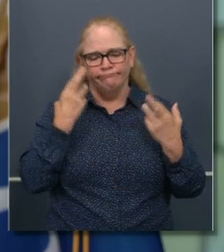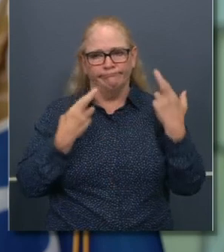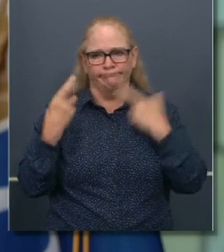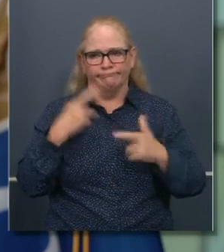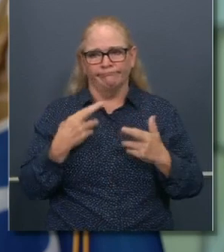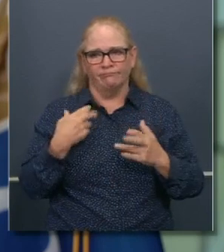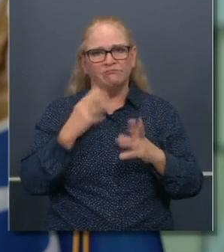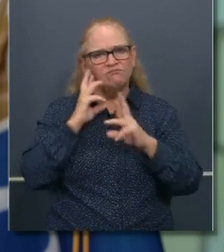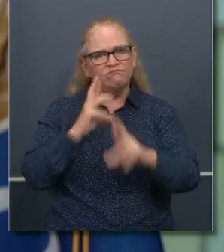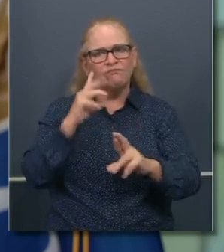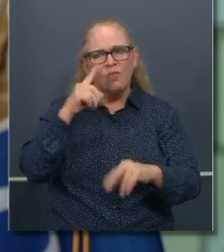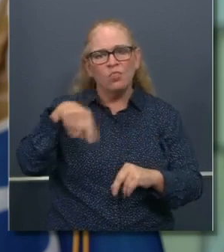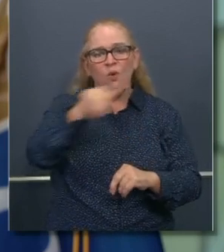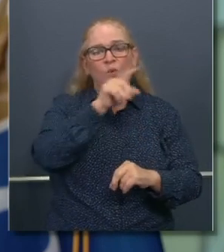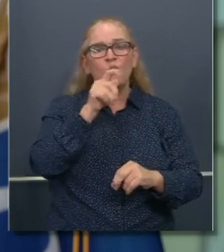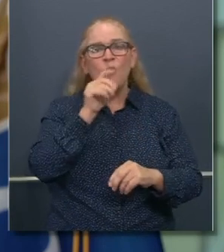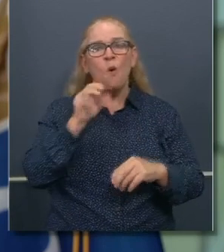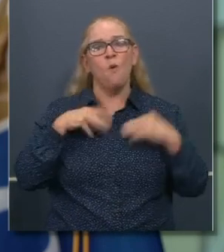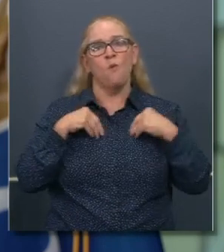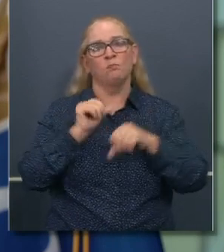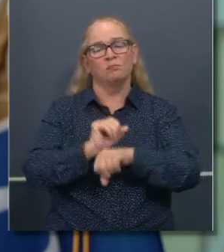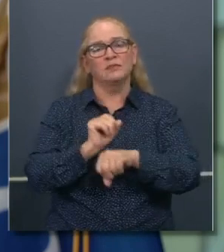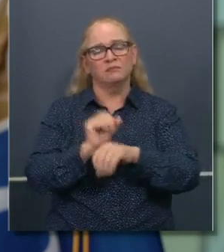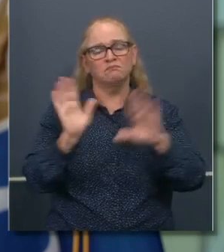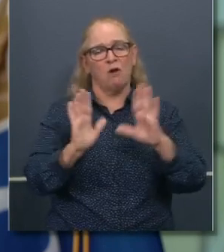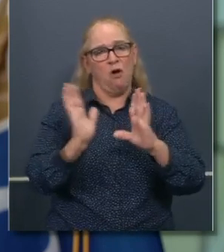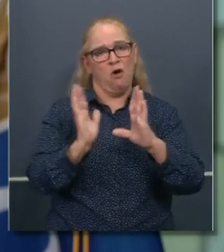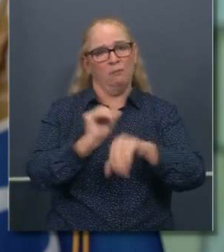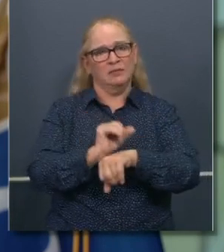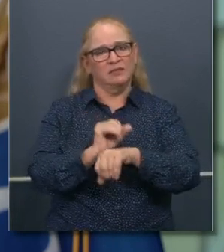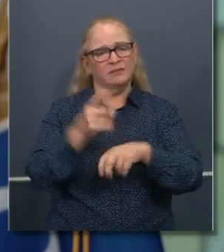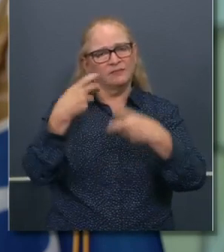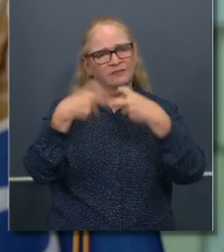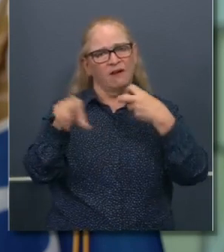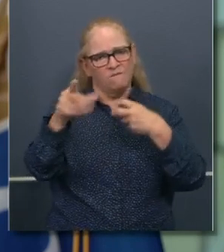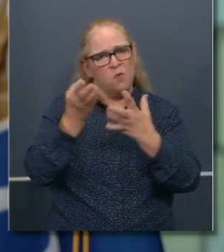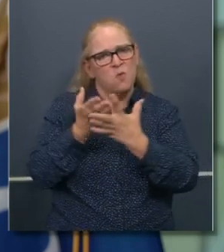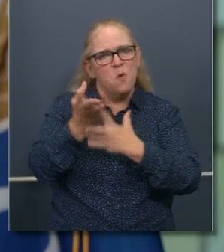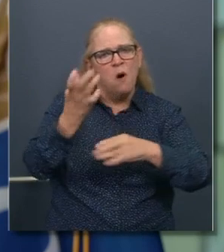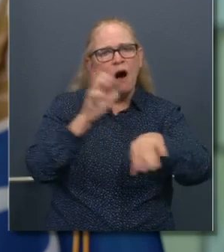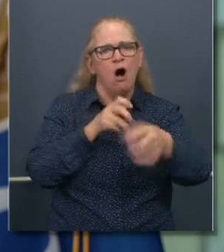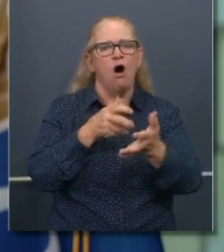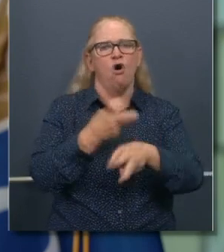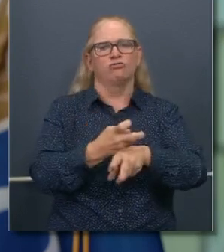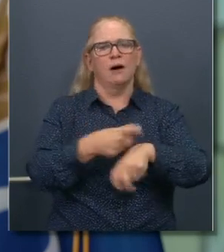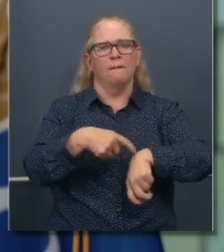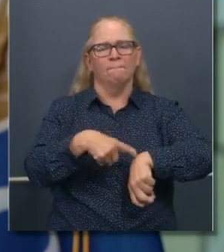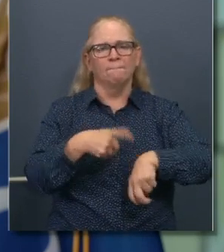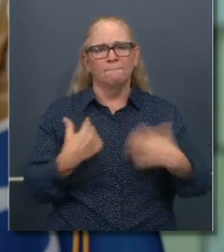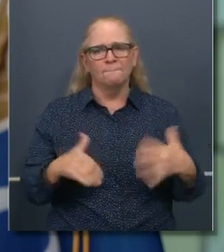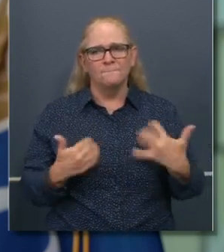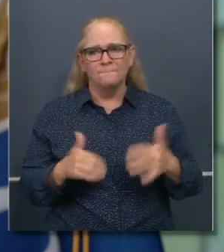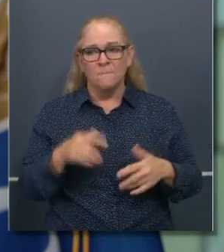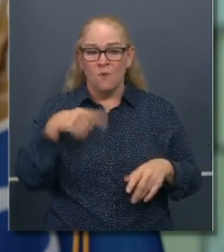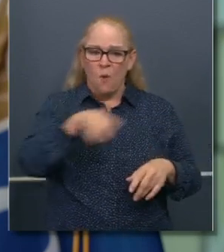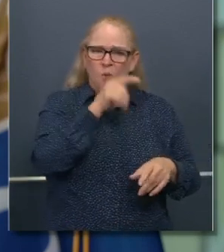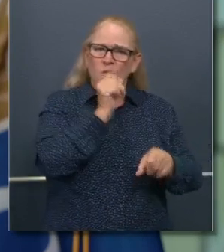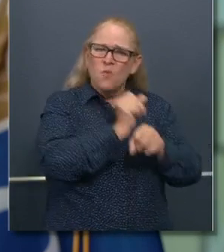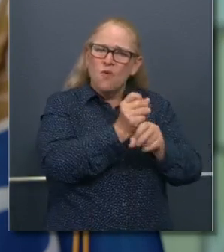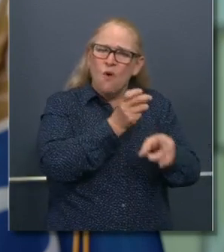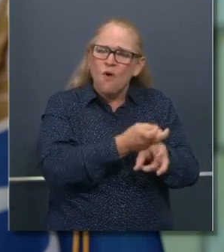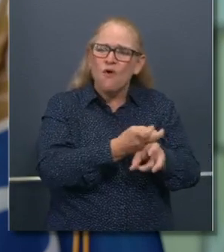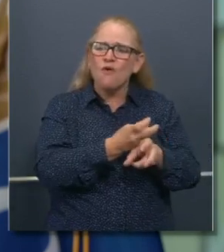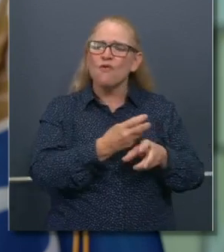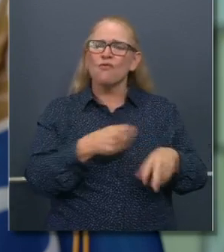businesses, deep respect, deep reverence for those that are working behind those counters, not only as